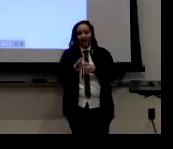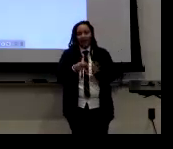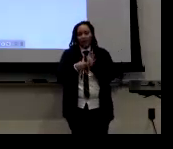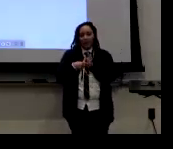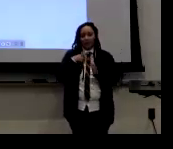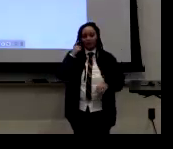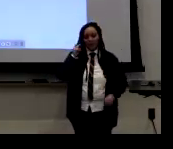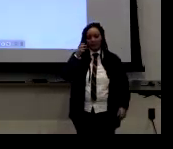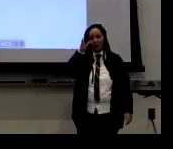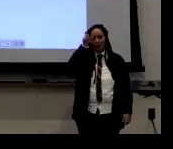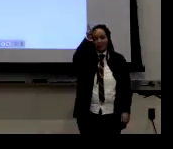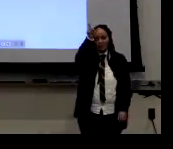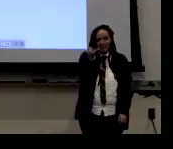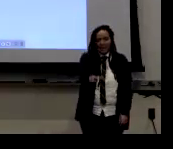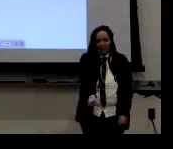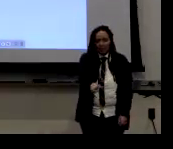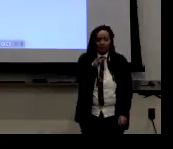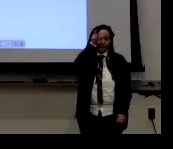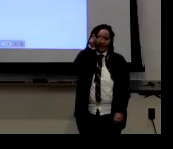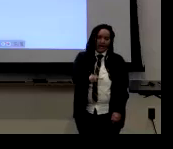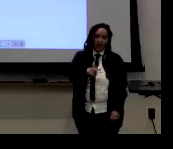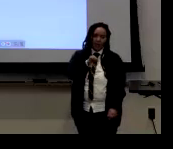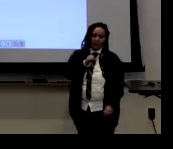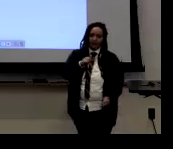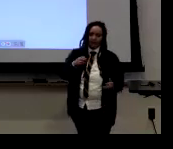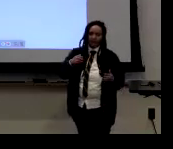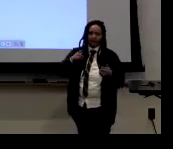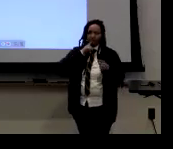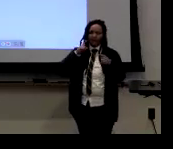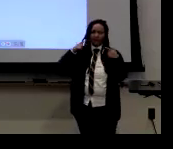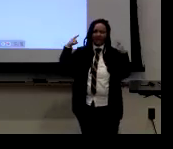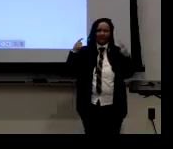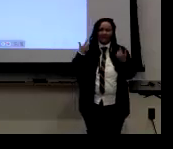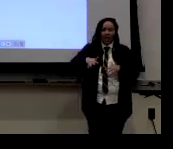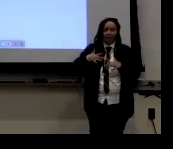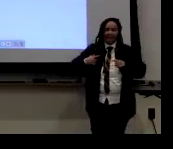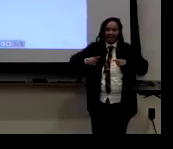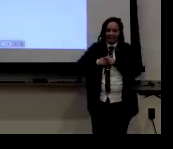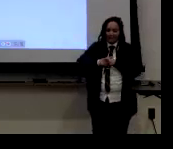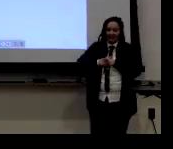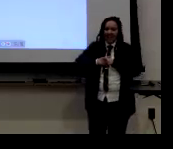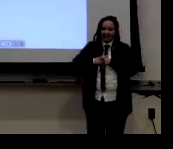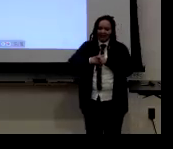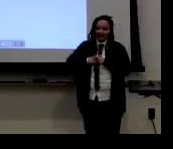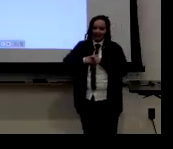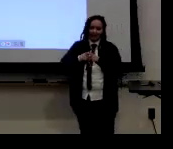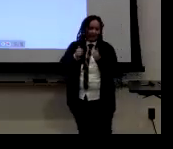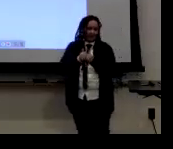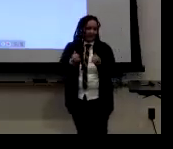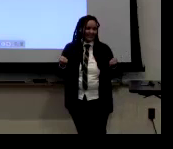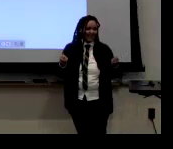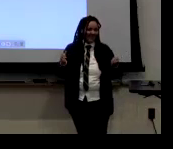Unfortunately, um, the video requirement, it, it was supposed to, you know, it was, um, portrait